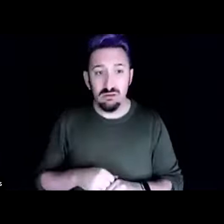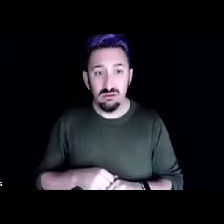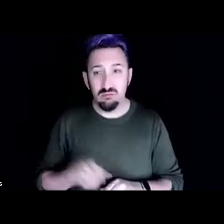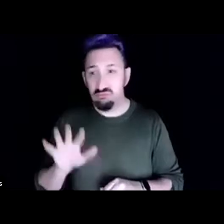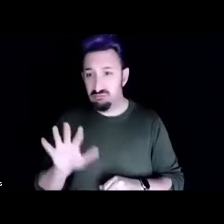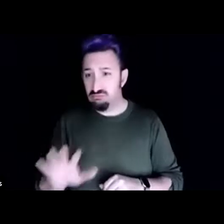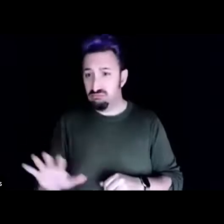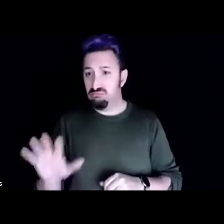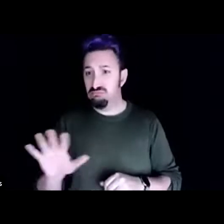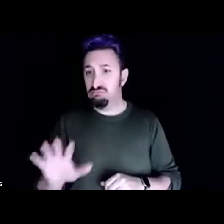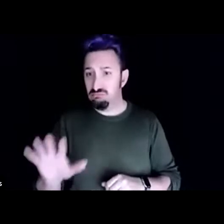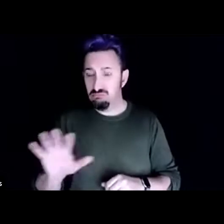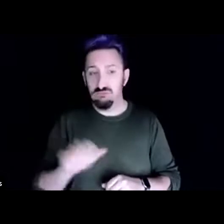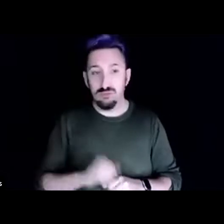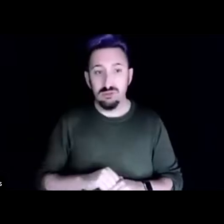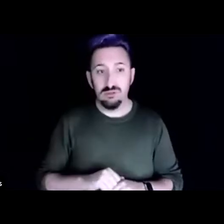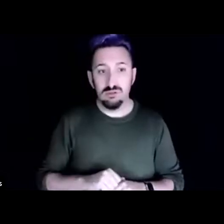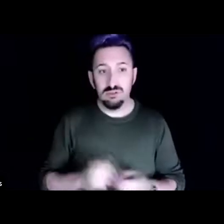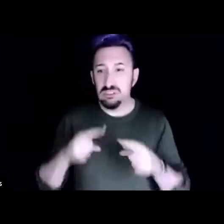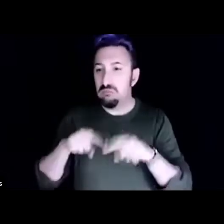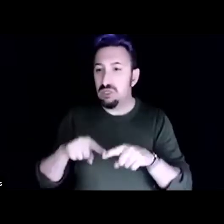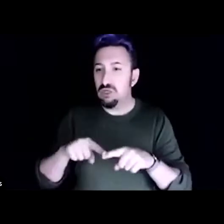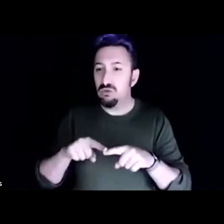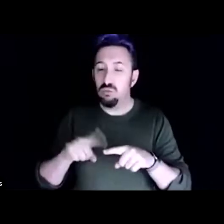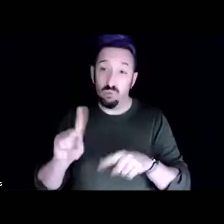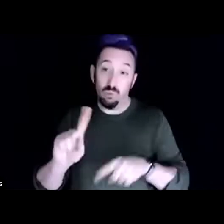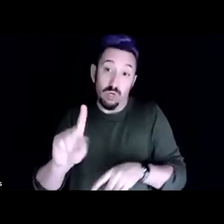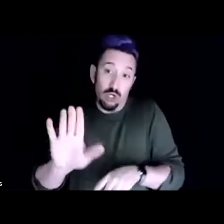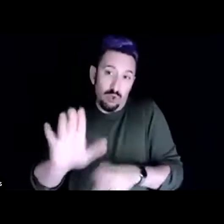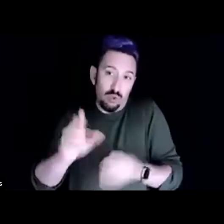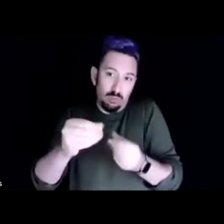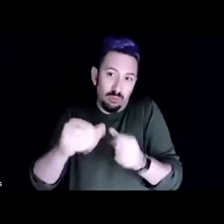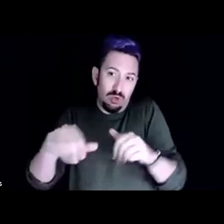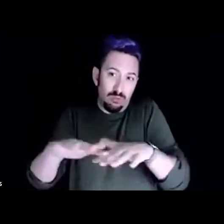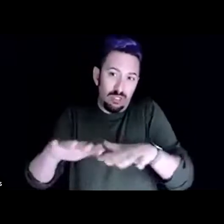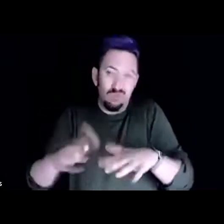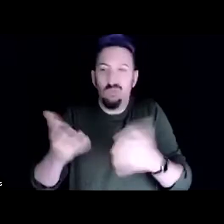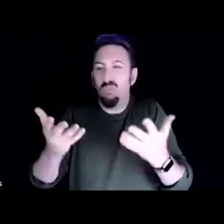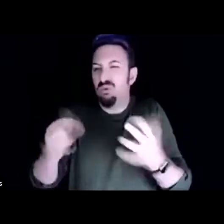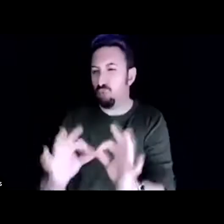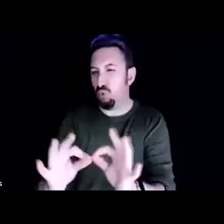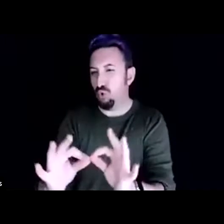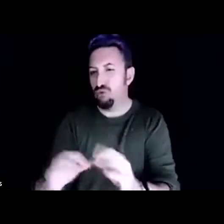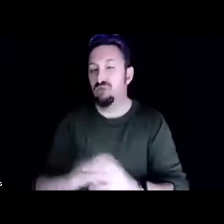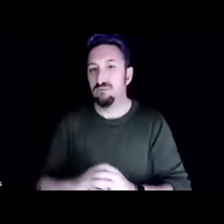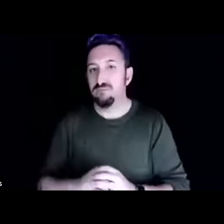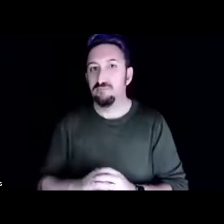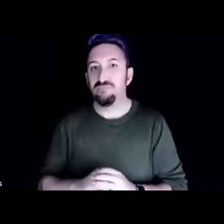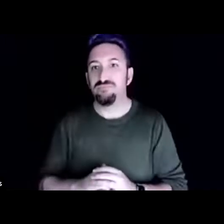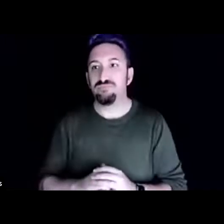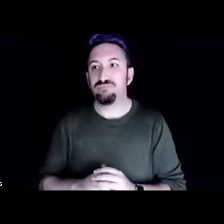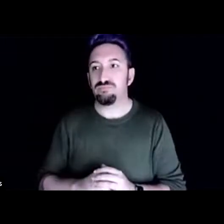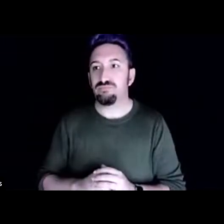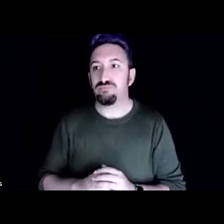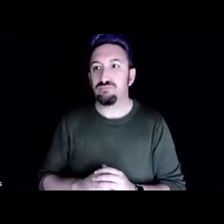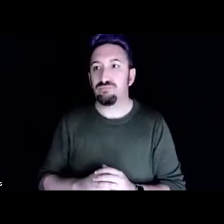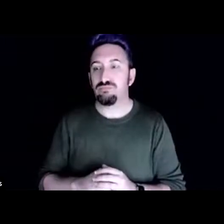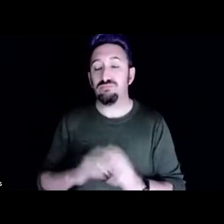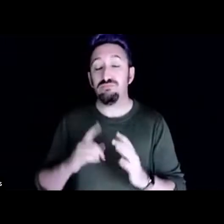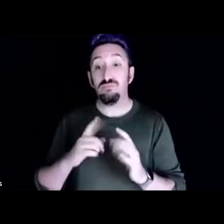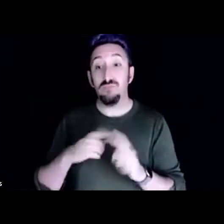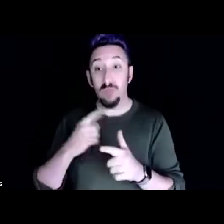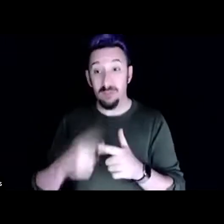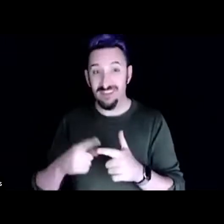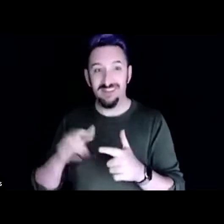your property might be so-called worth but the idea is that's then creating